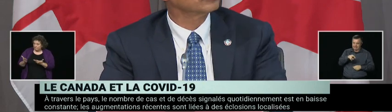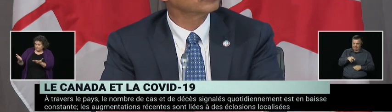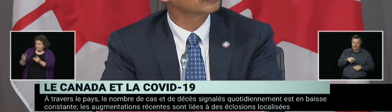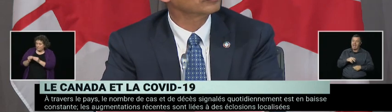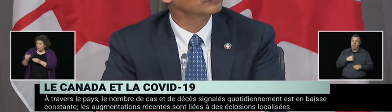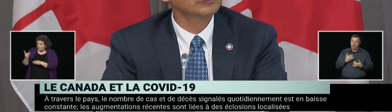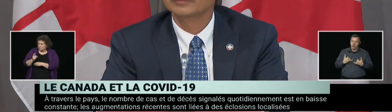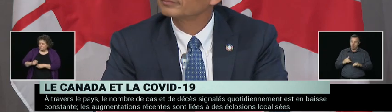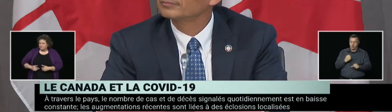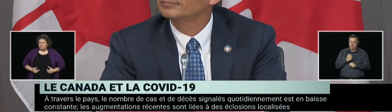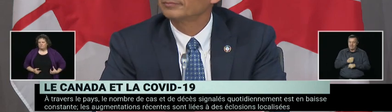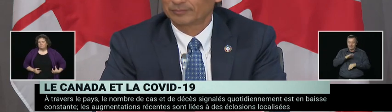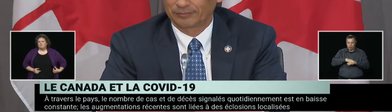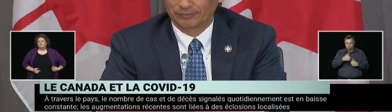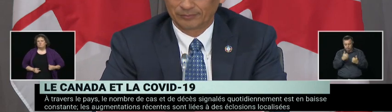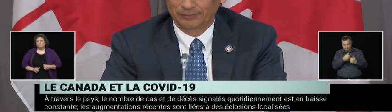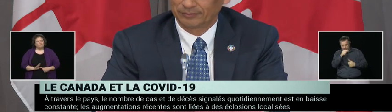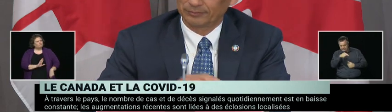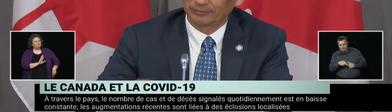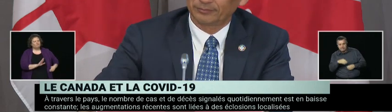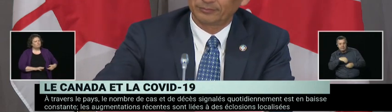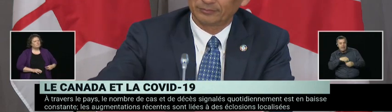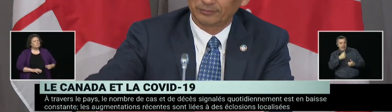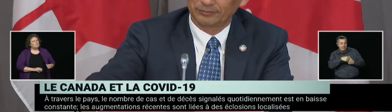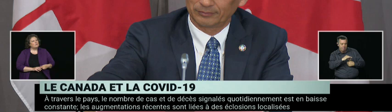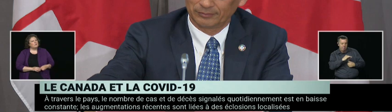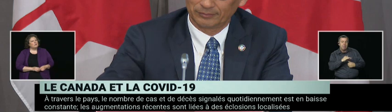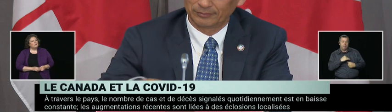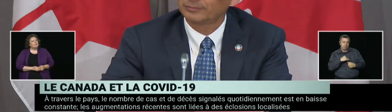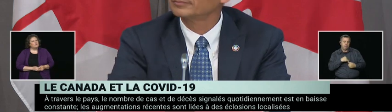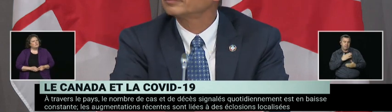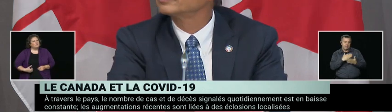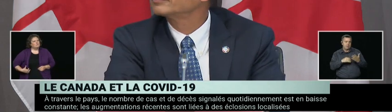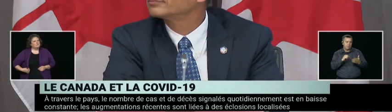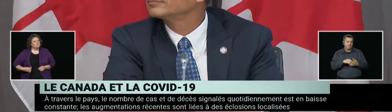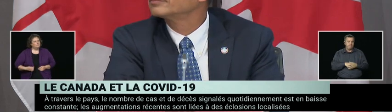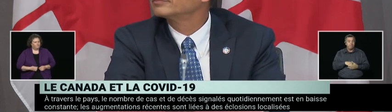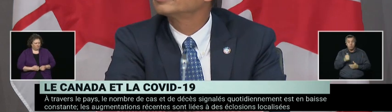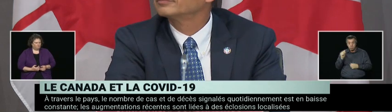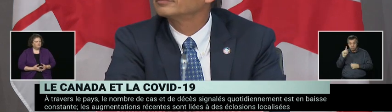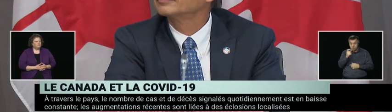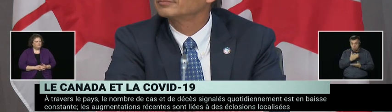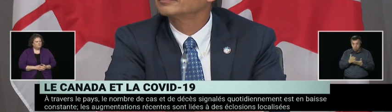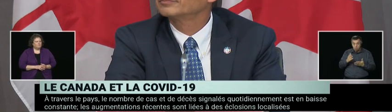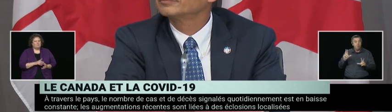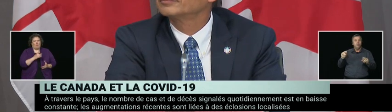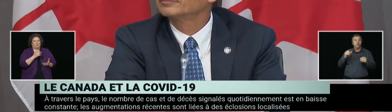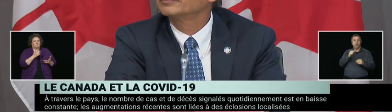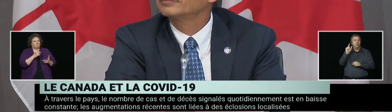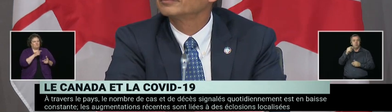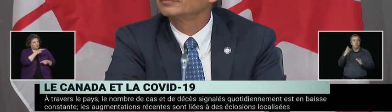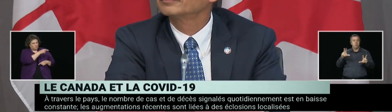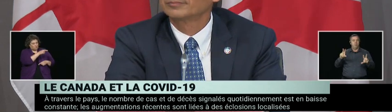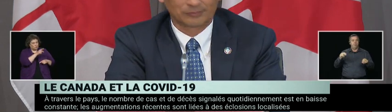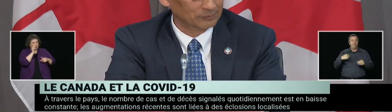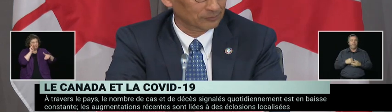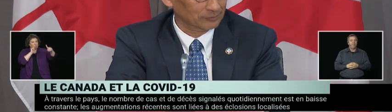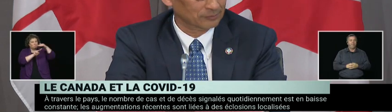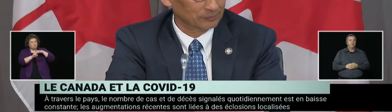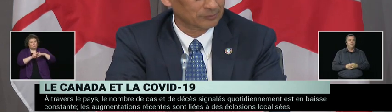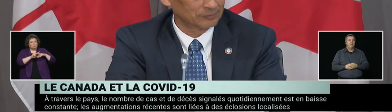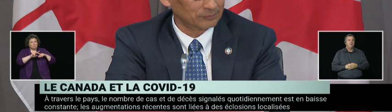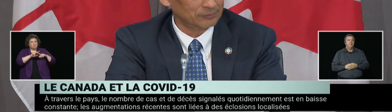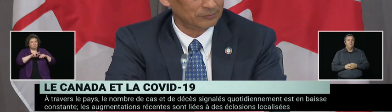No, that's fine. I mean, the one thing that just strikes me looking at the projections for the fall, where, you know, we have the